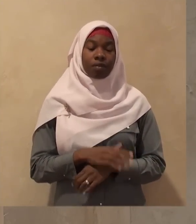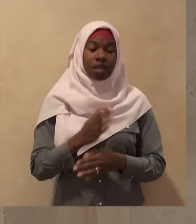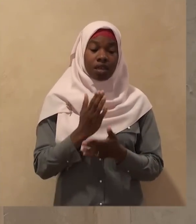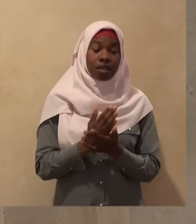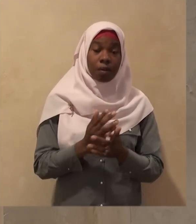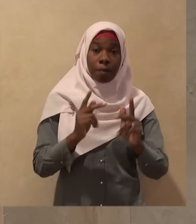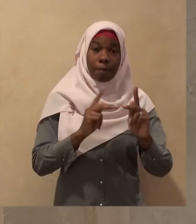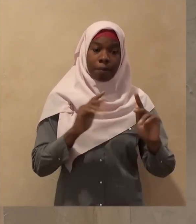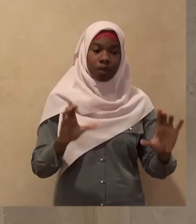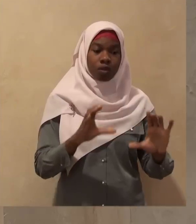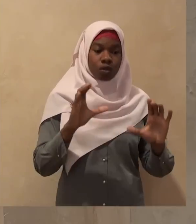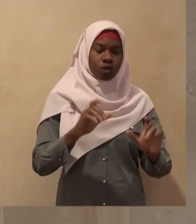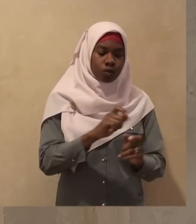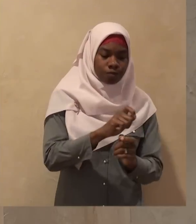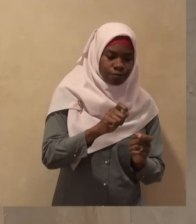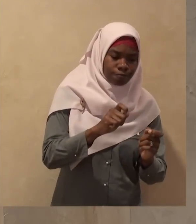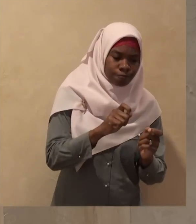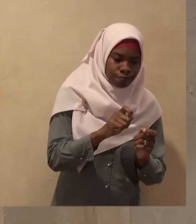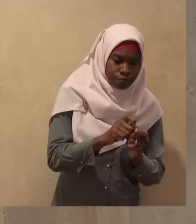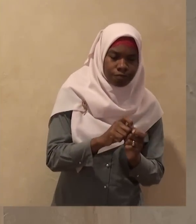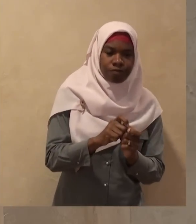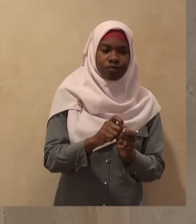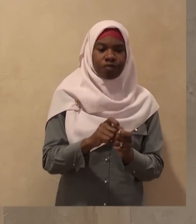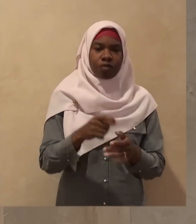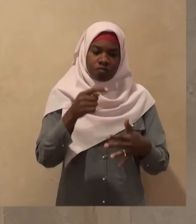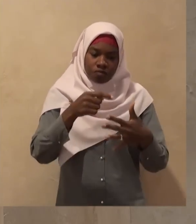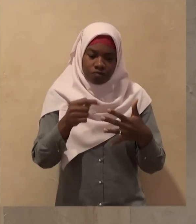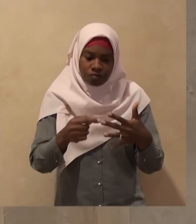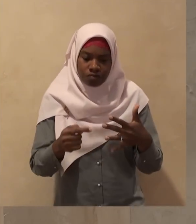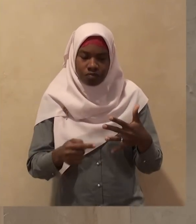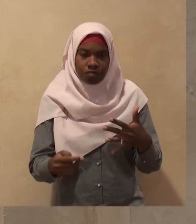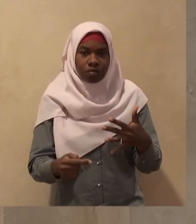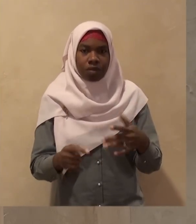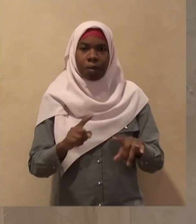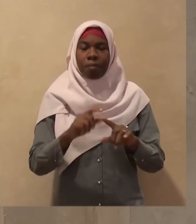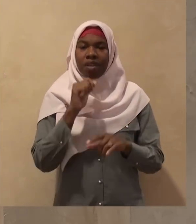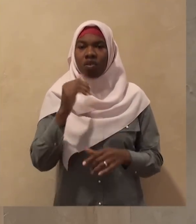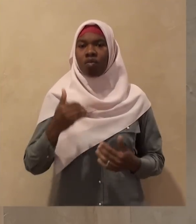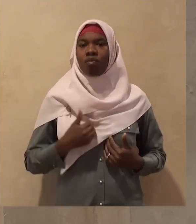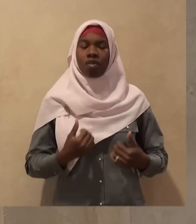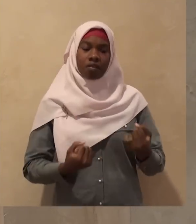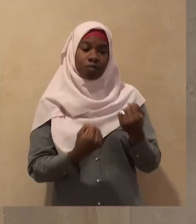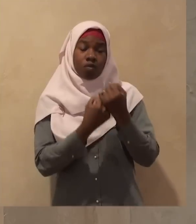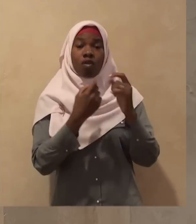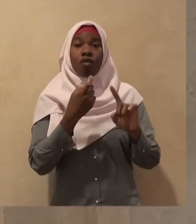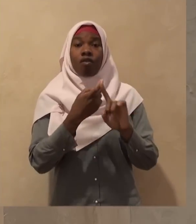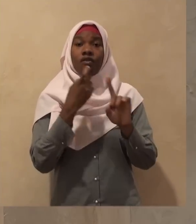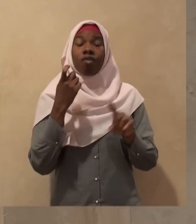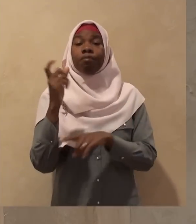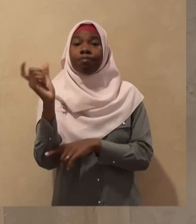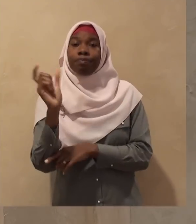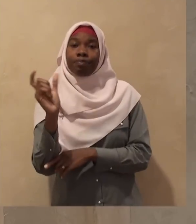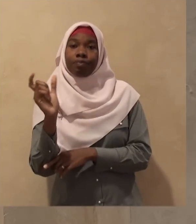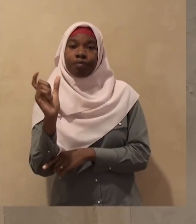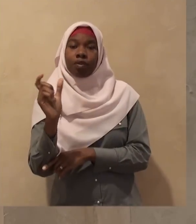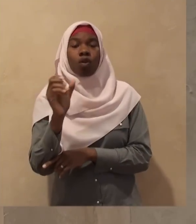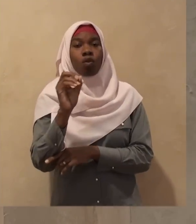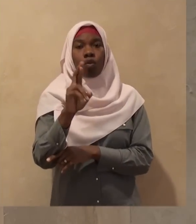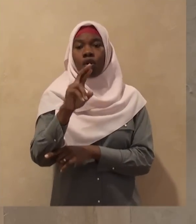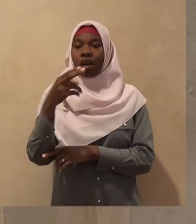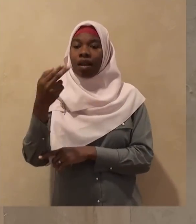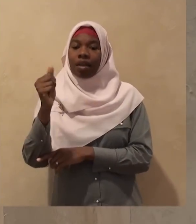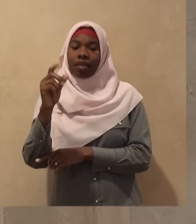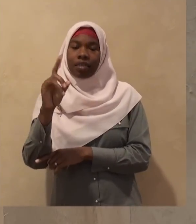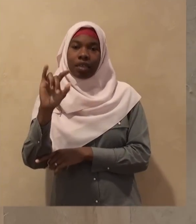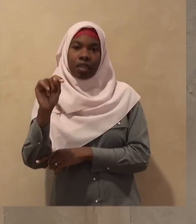reliable sources of the sharia or they are based on unauthentic ahadith some for instance some